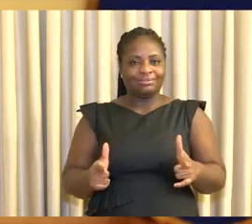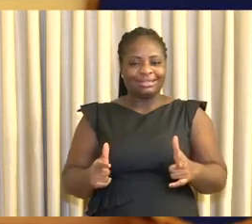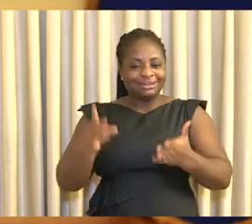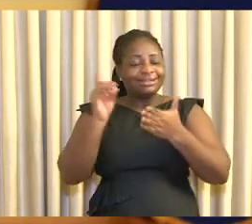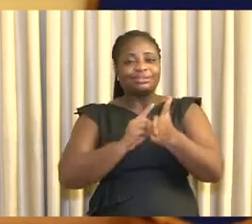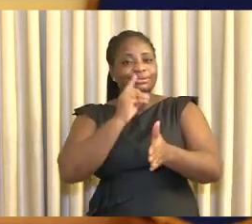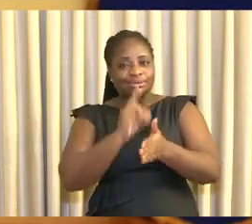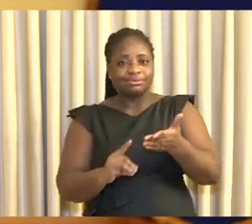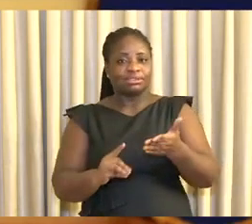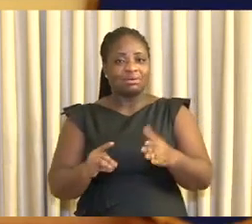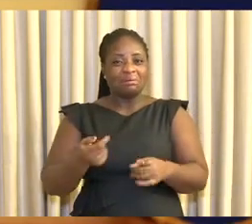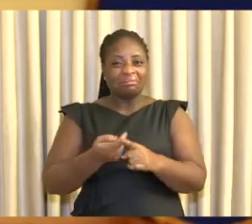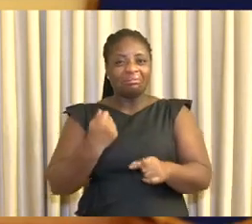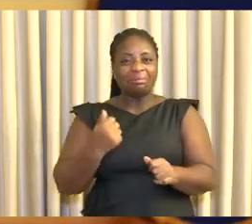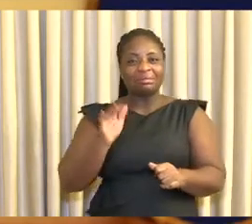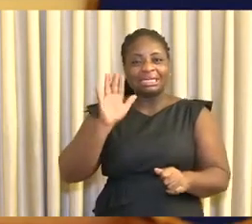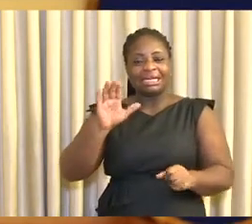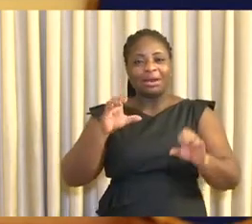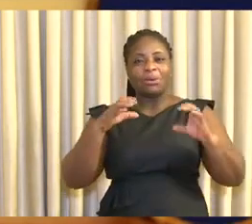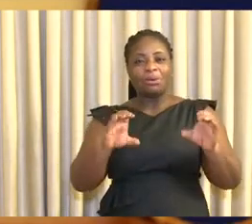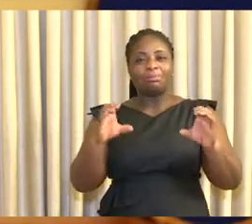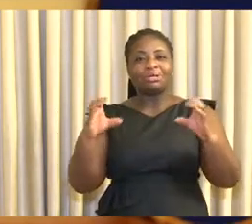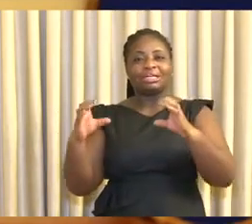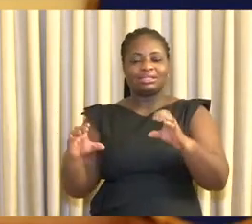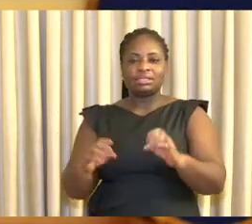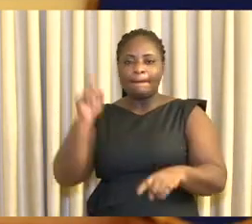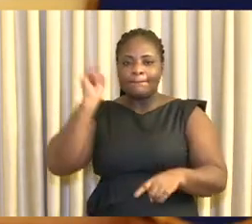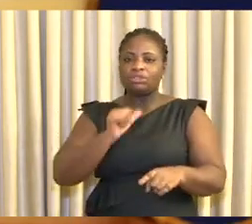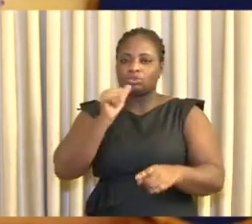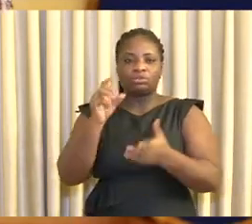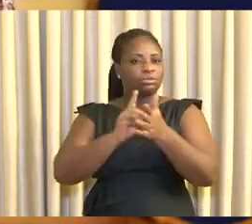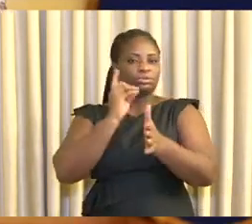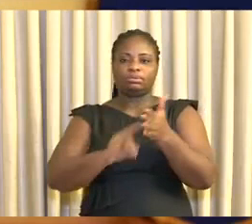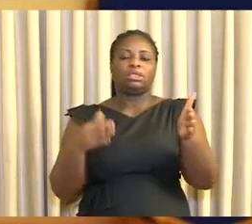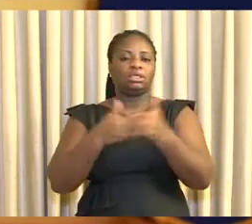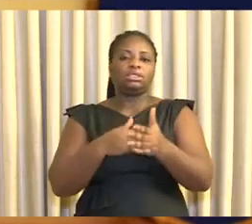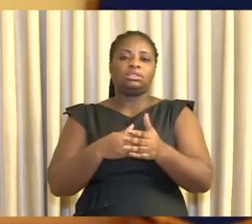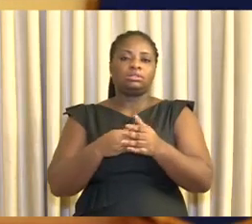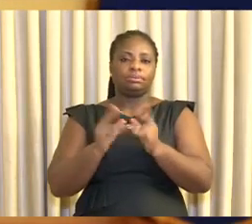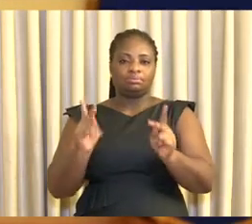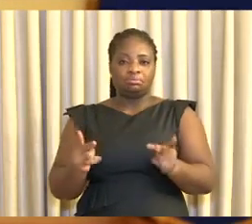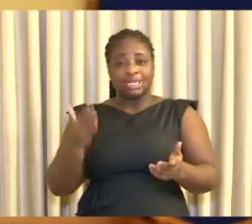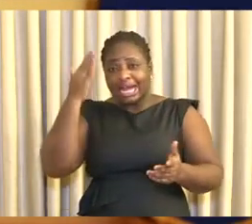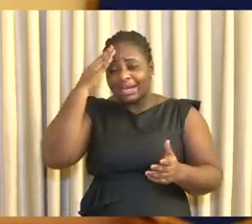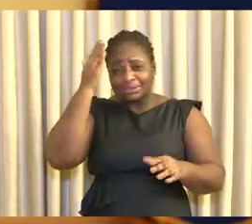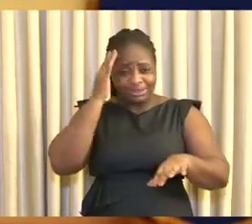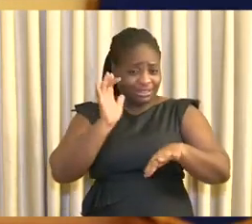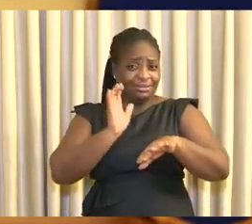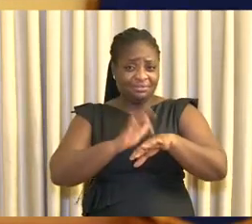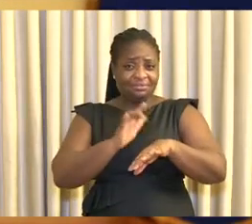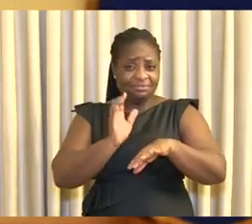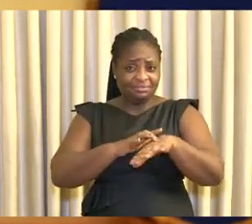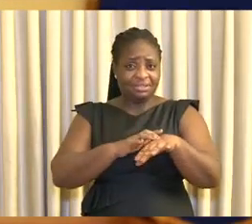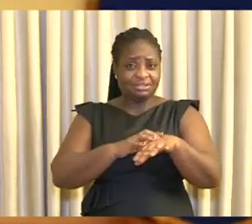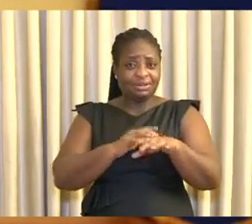from members of their communities should not. I know the effects of the measures to contain